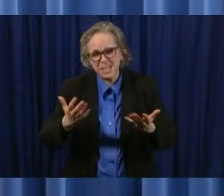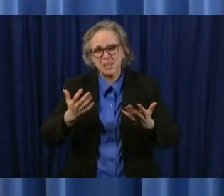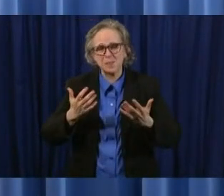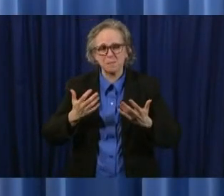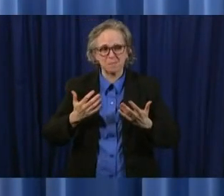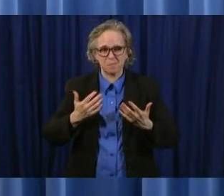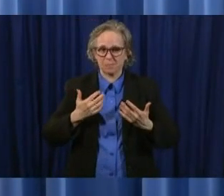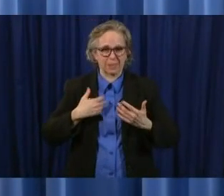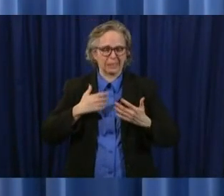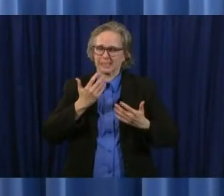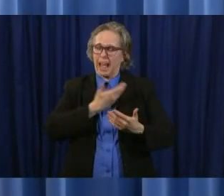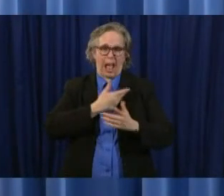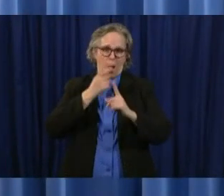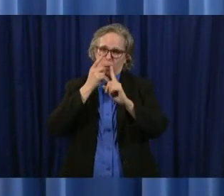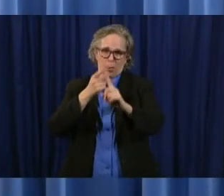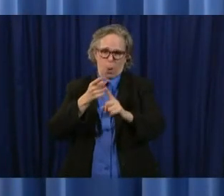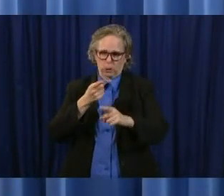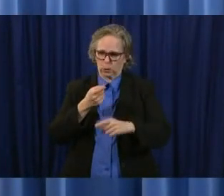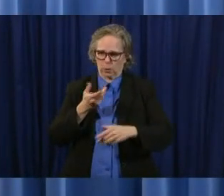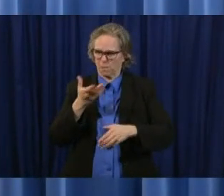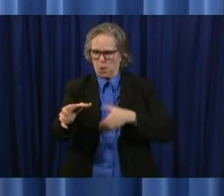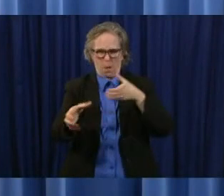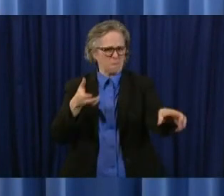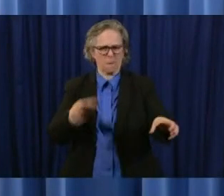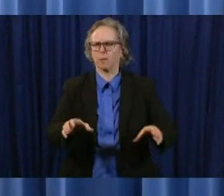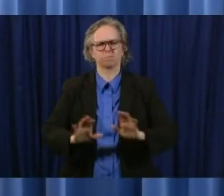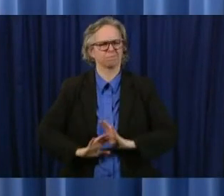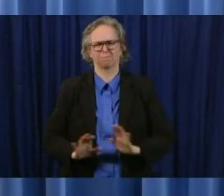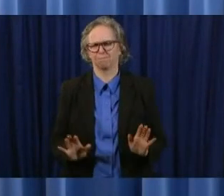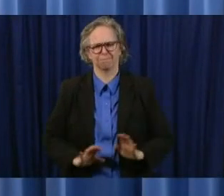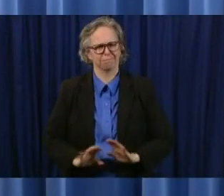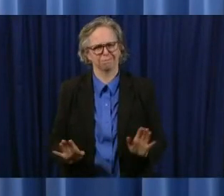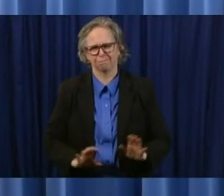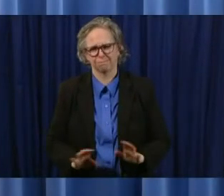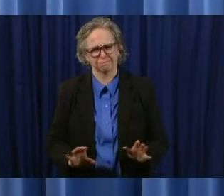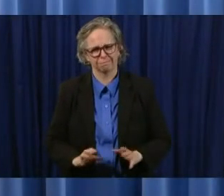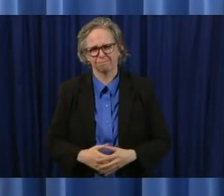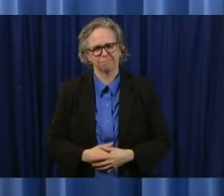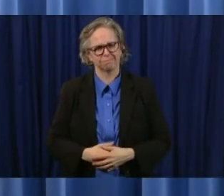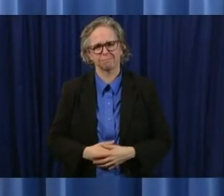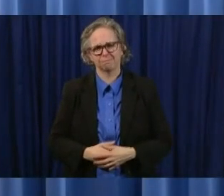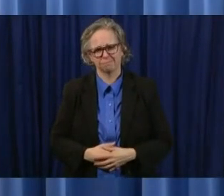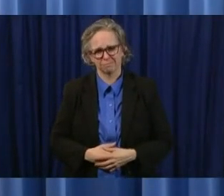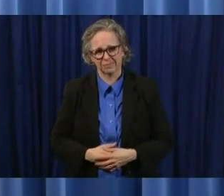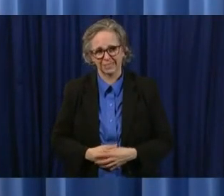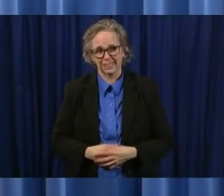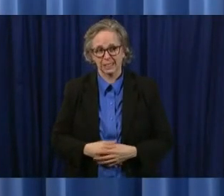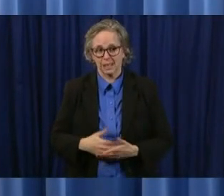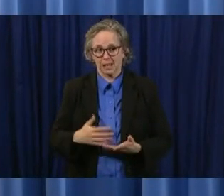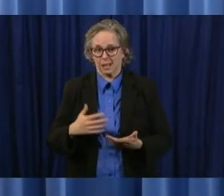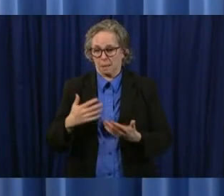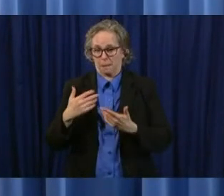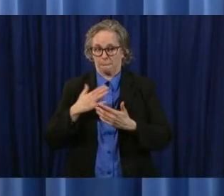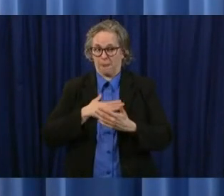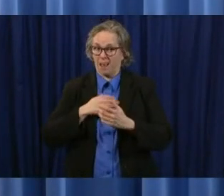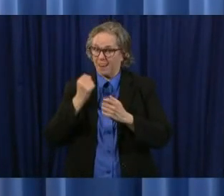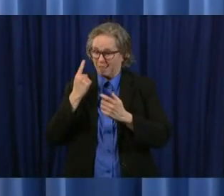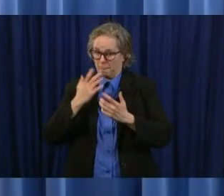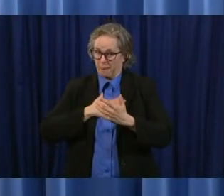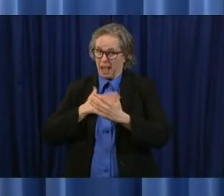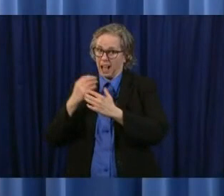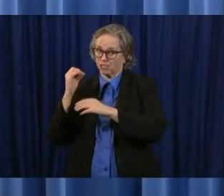wrong and so part of my job uh is to lead ohio